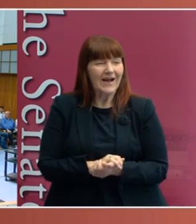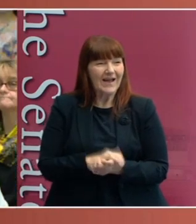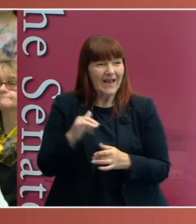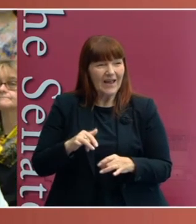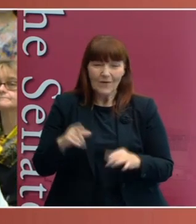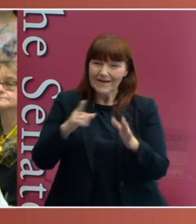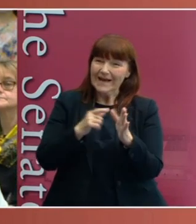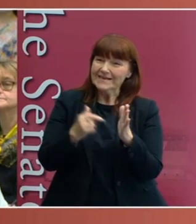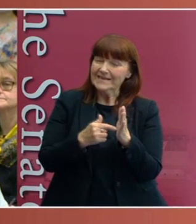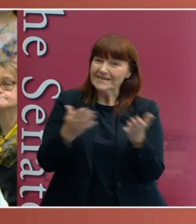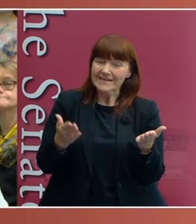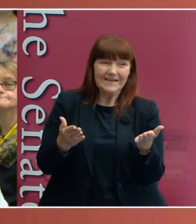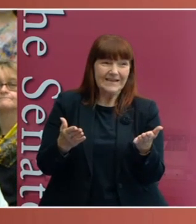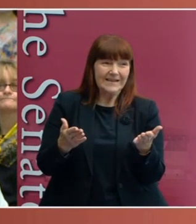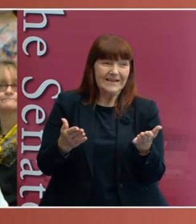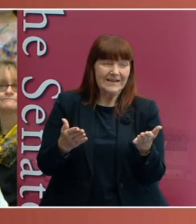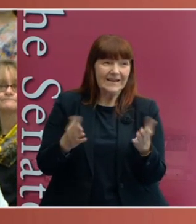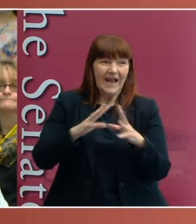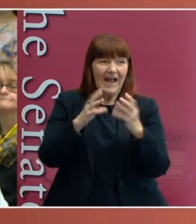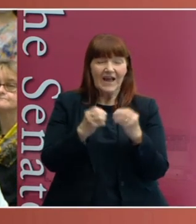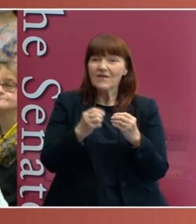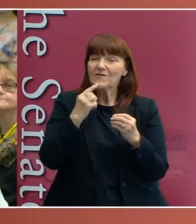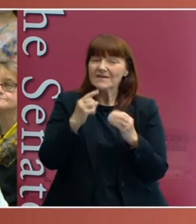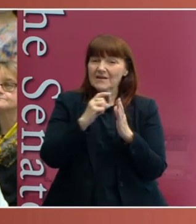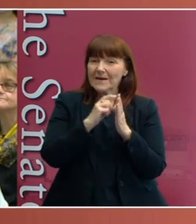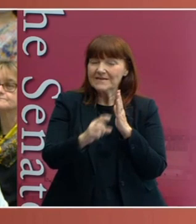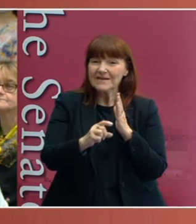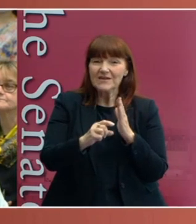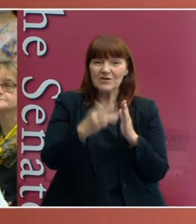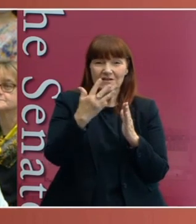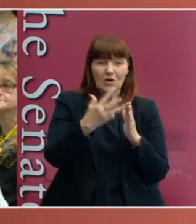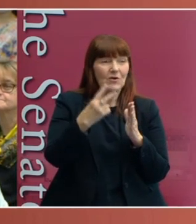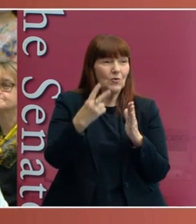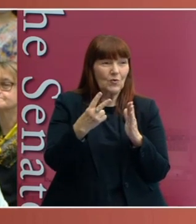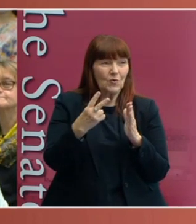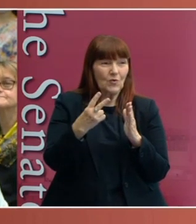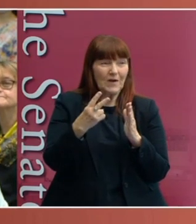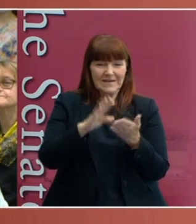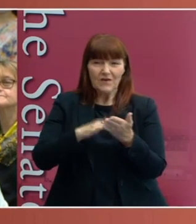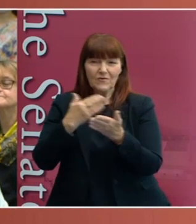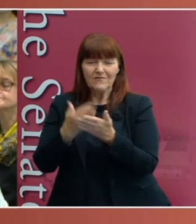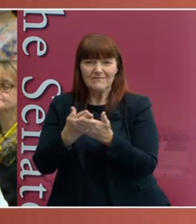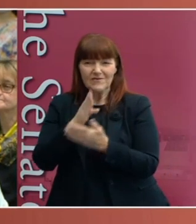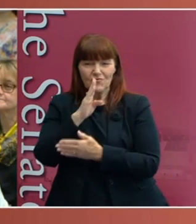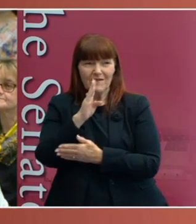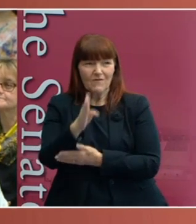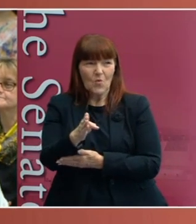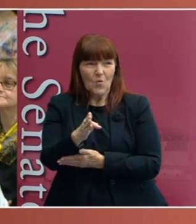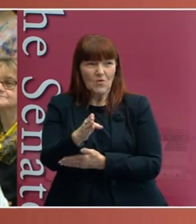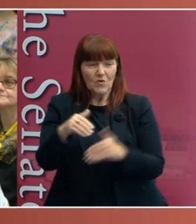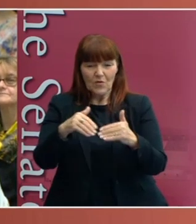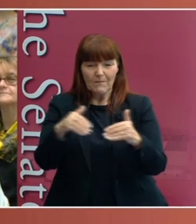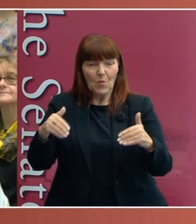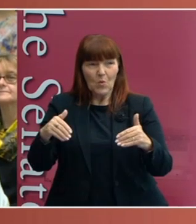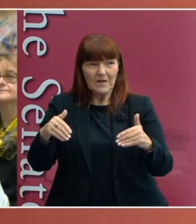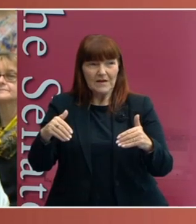Capital Territory. Does everything you've said about Section 92 jurisprudence translate straightforwardly to the borders between